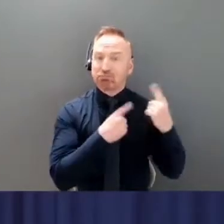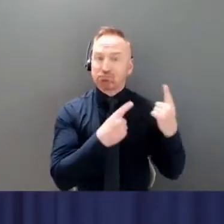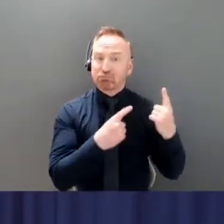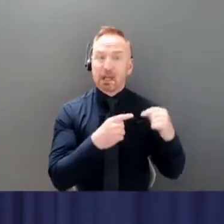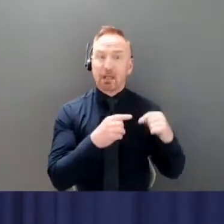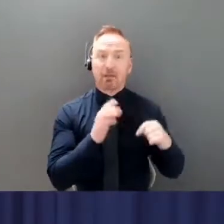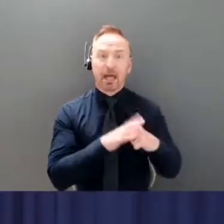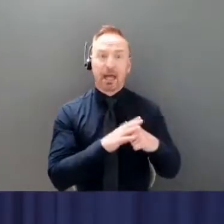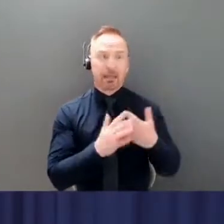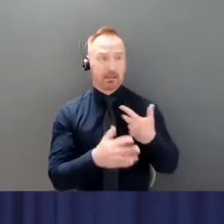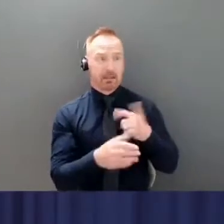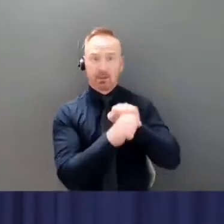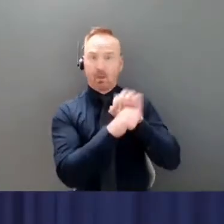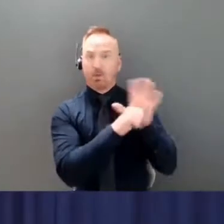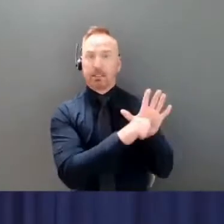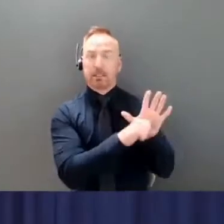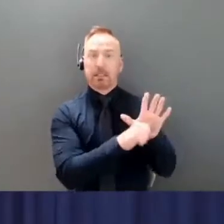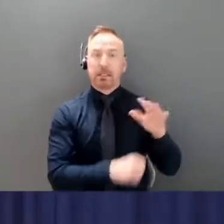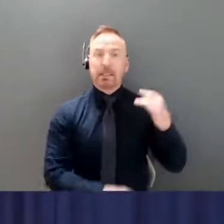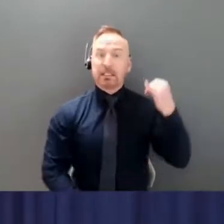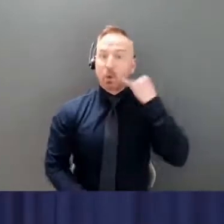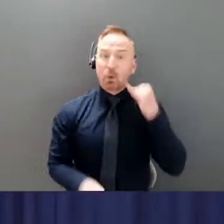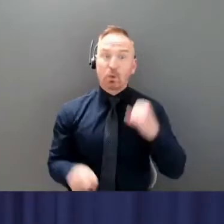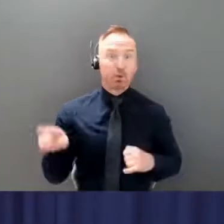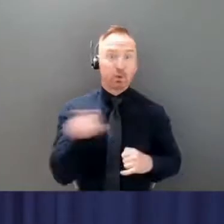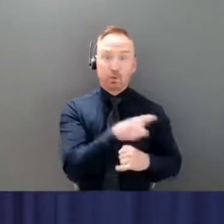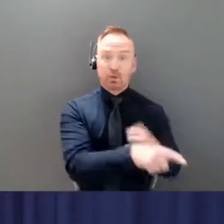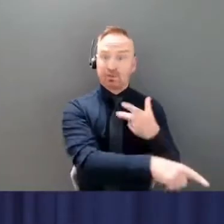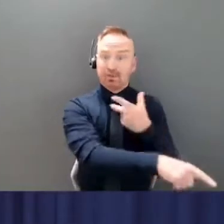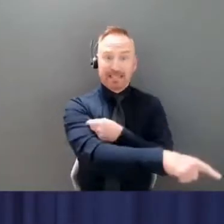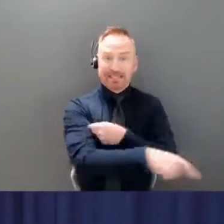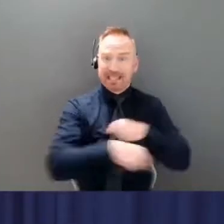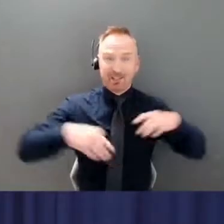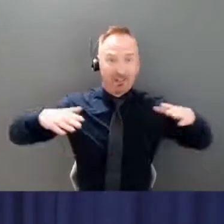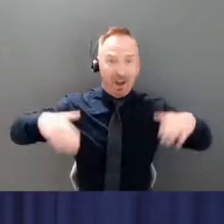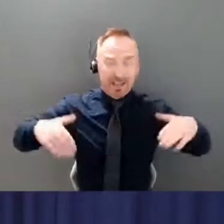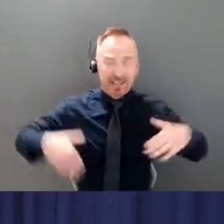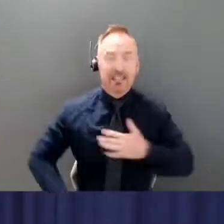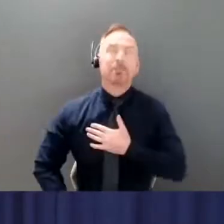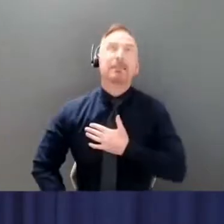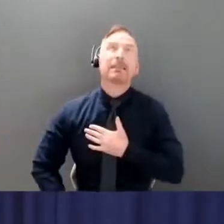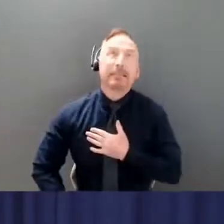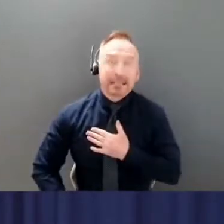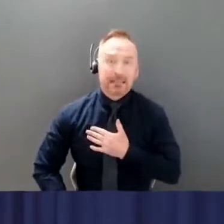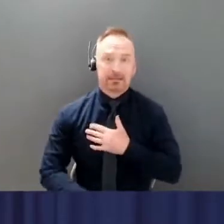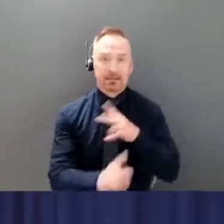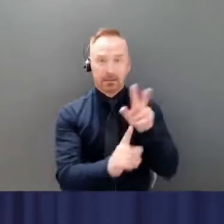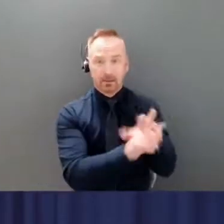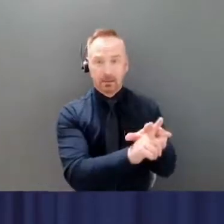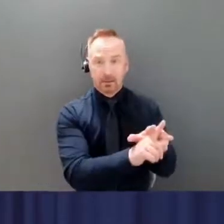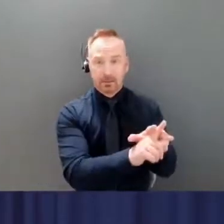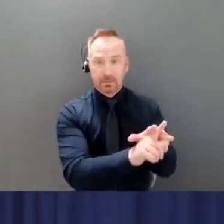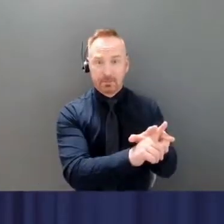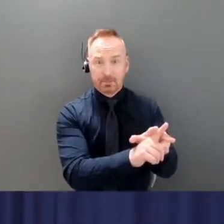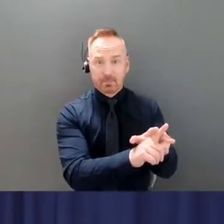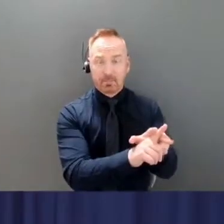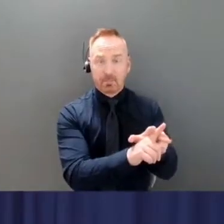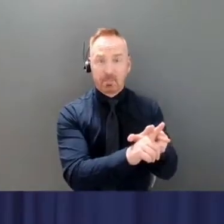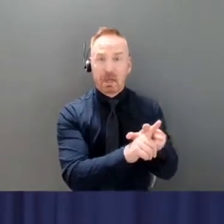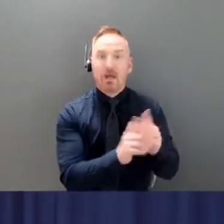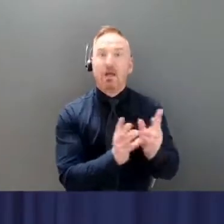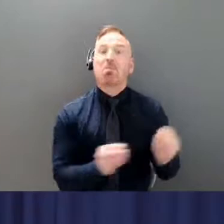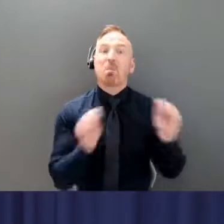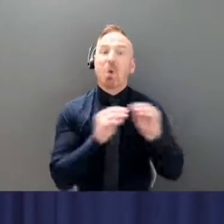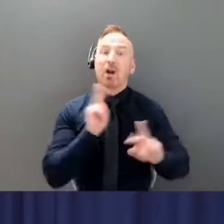-19. If you are not yet vaccinated, please make an appointment. The more people that get their shot, the safer